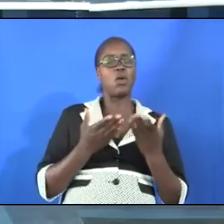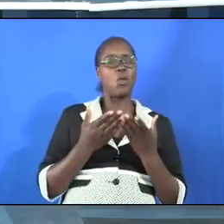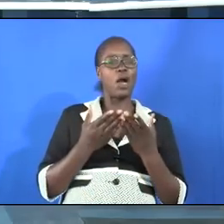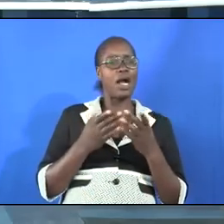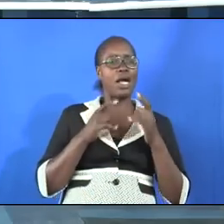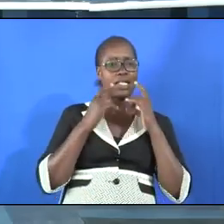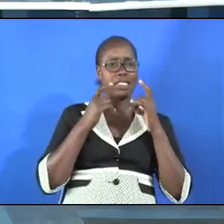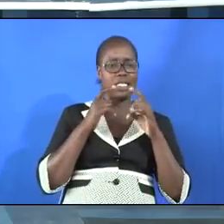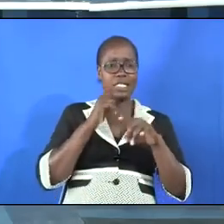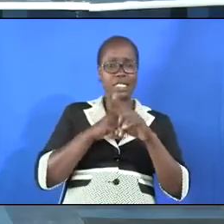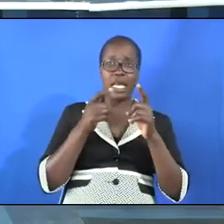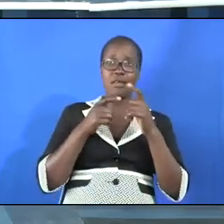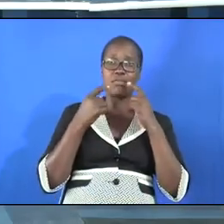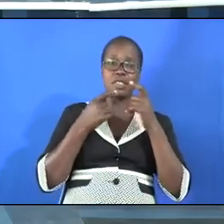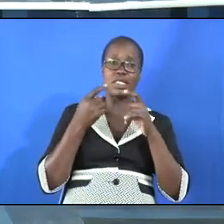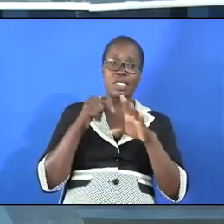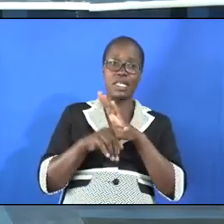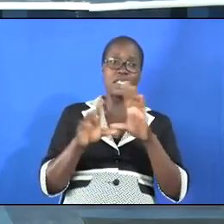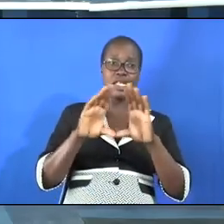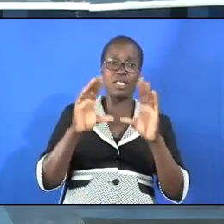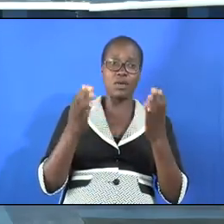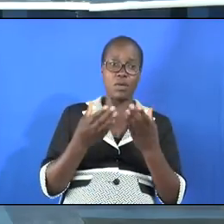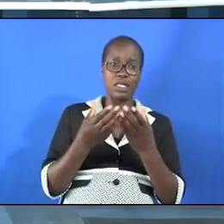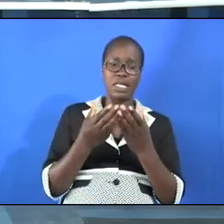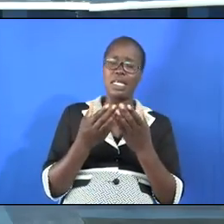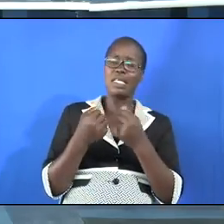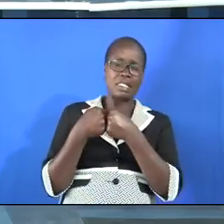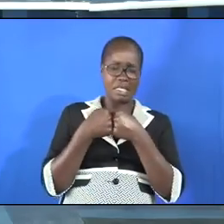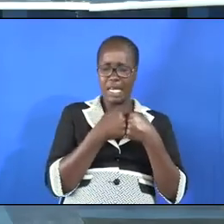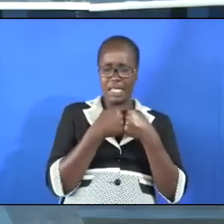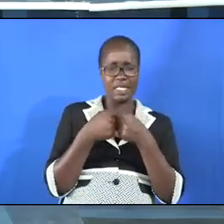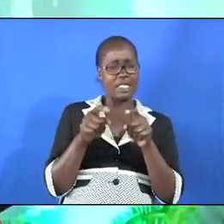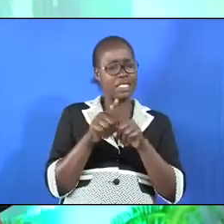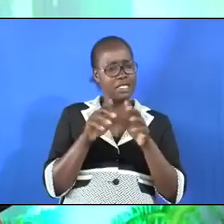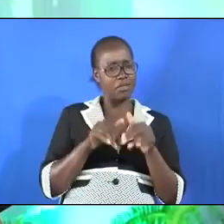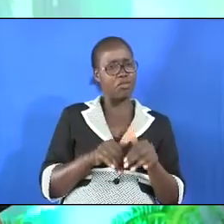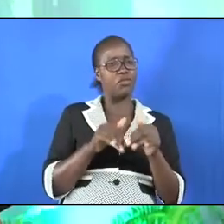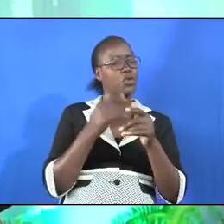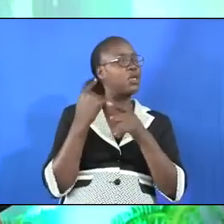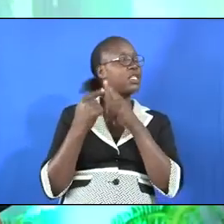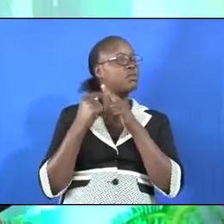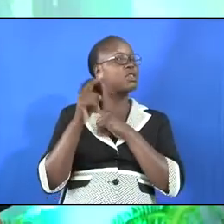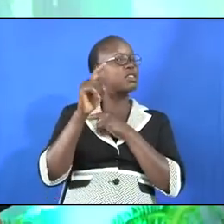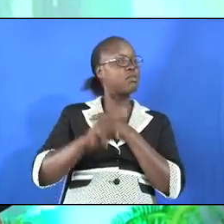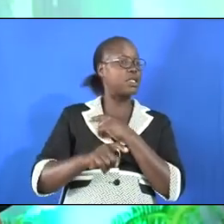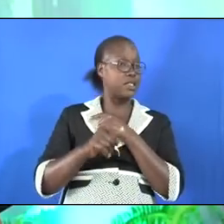planet Earth, it came along with challenges that we will have to experience.